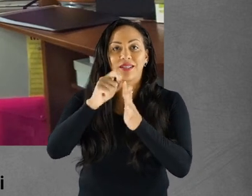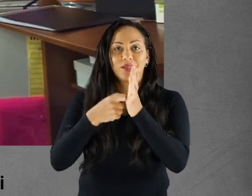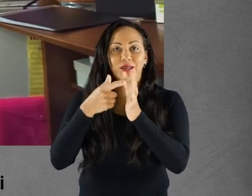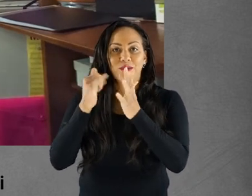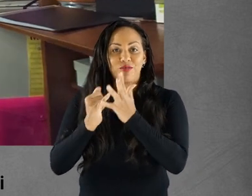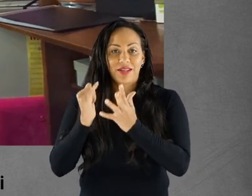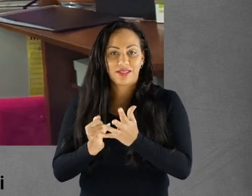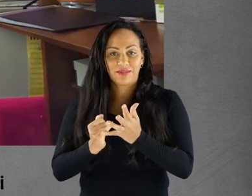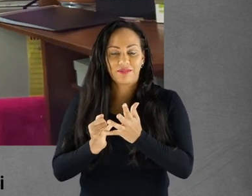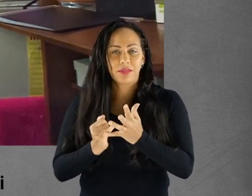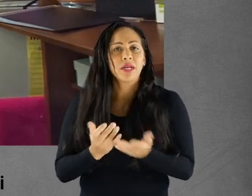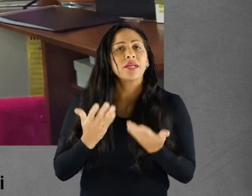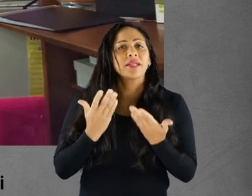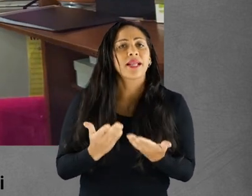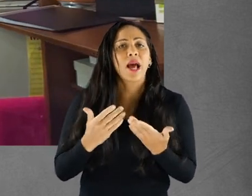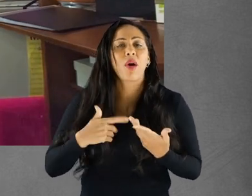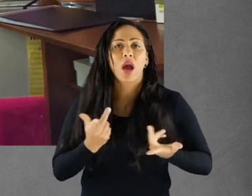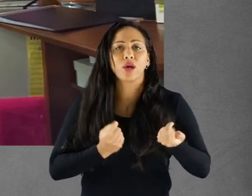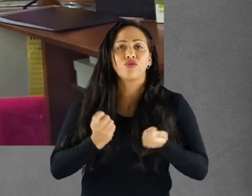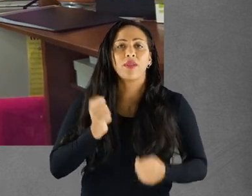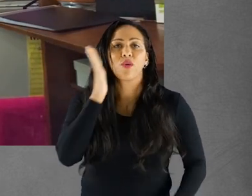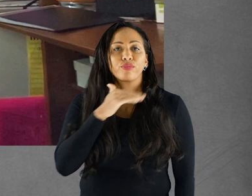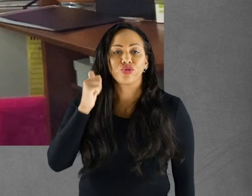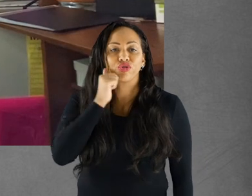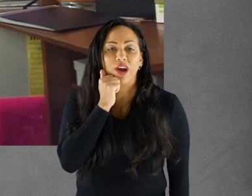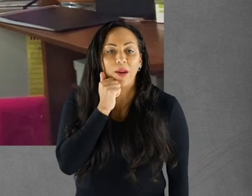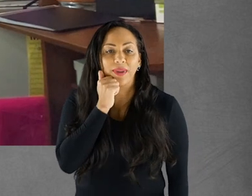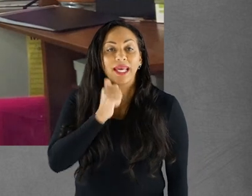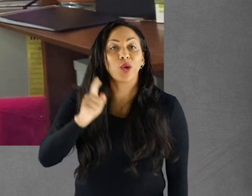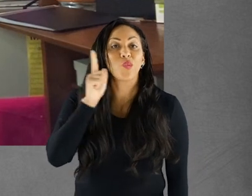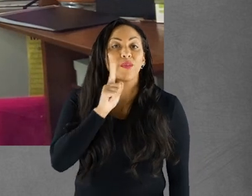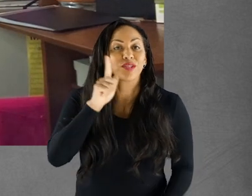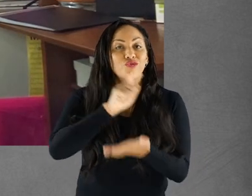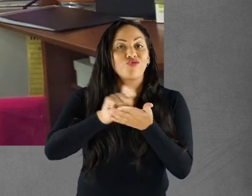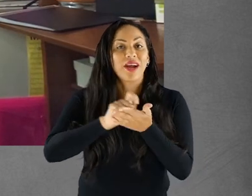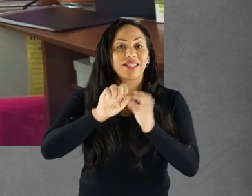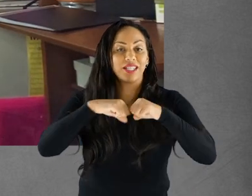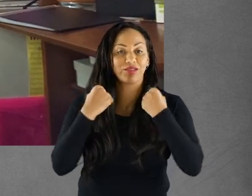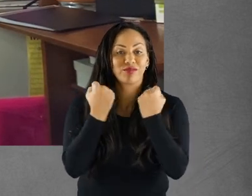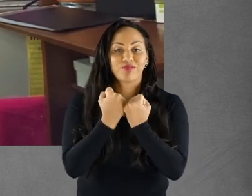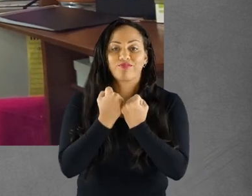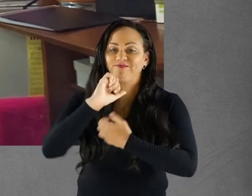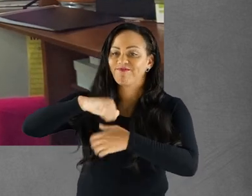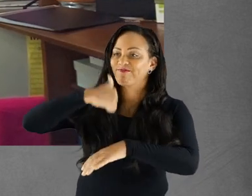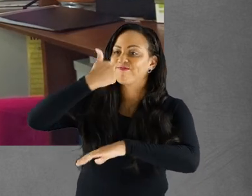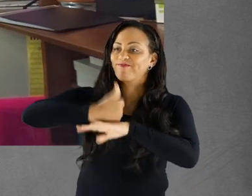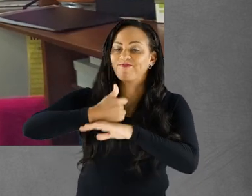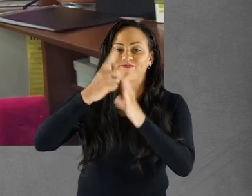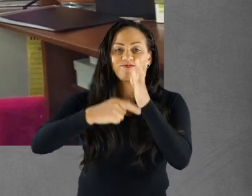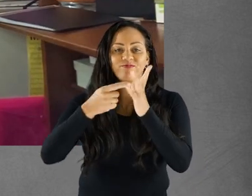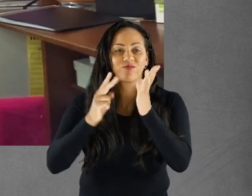I now run the Punjabi Women's Writing Group which was set up in June